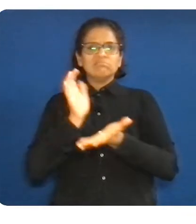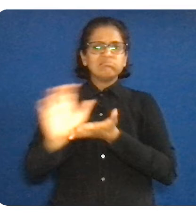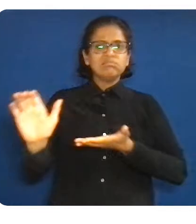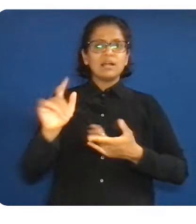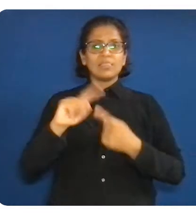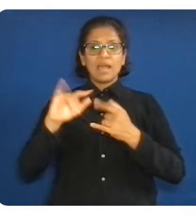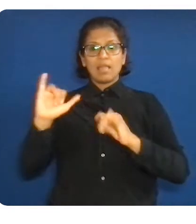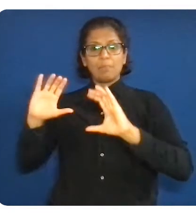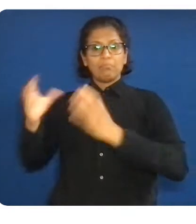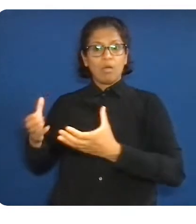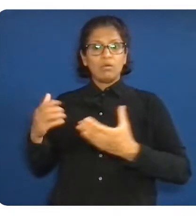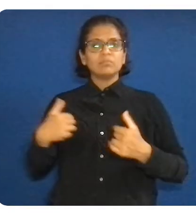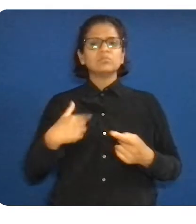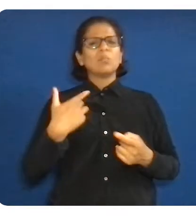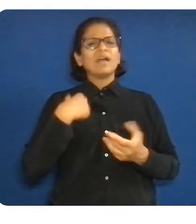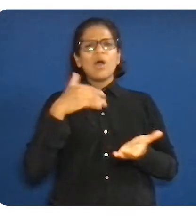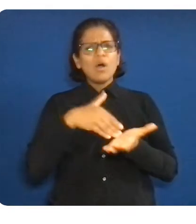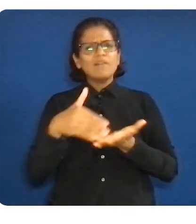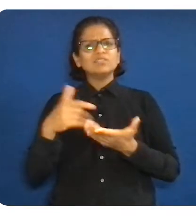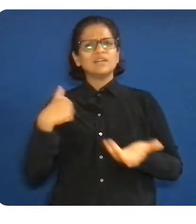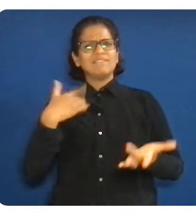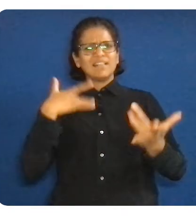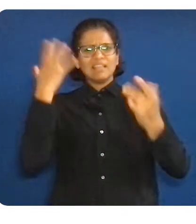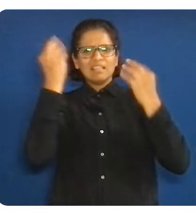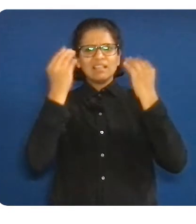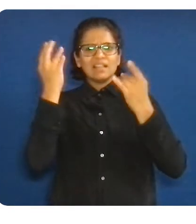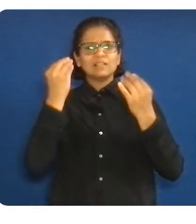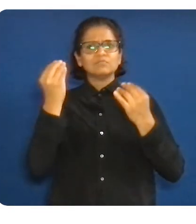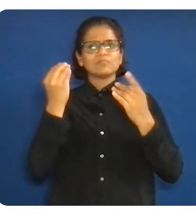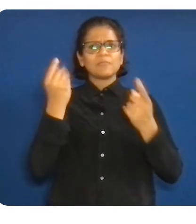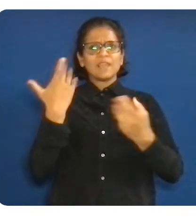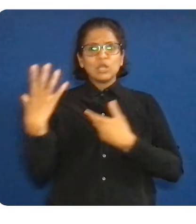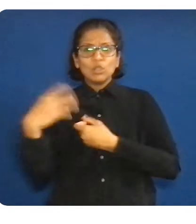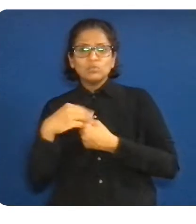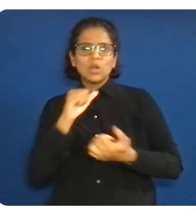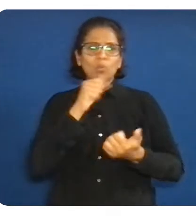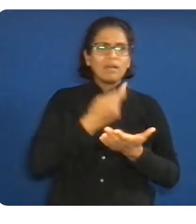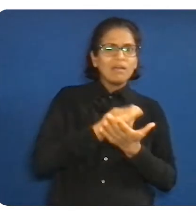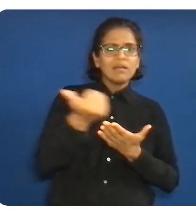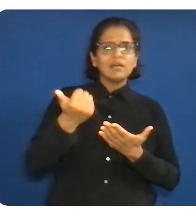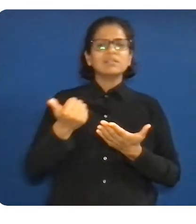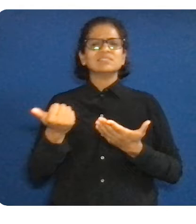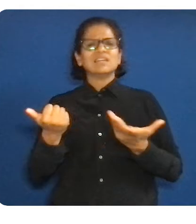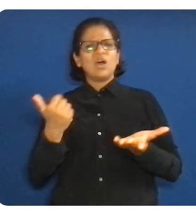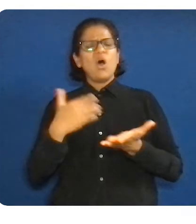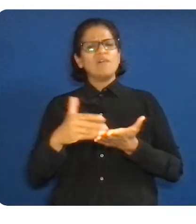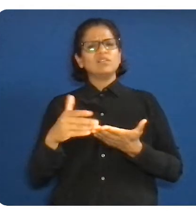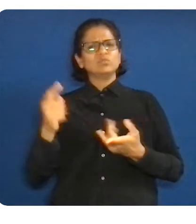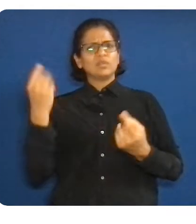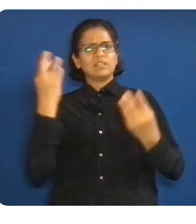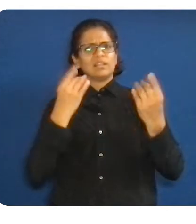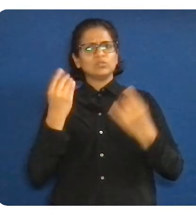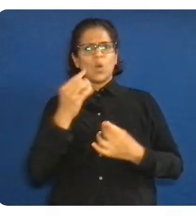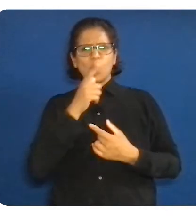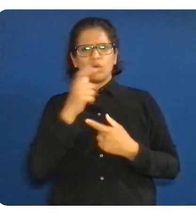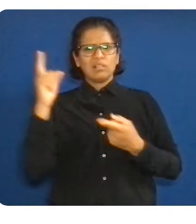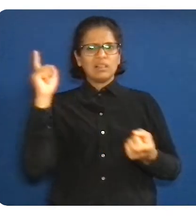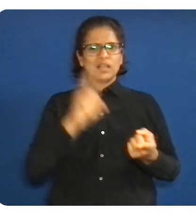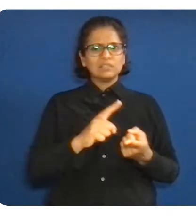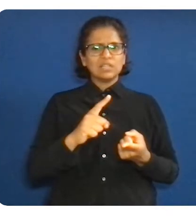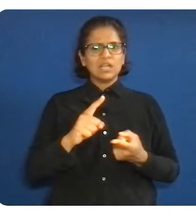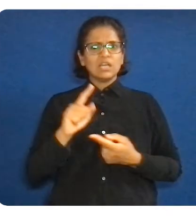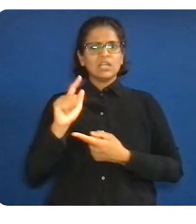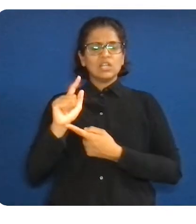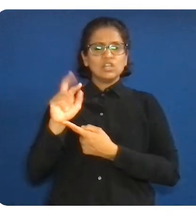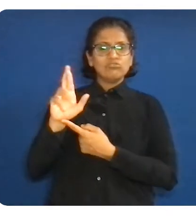those that we perceive most like us, and relegating those who aren't to the out crowd. And John calls that primal sorting of